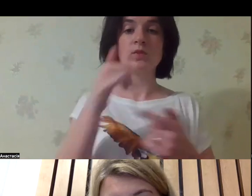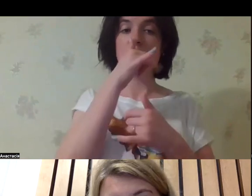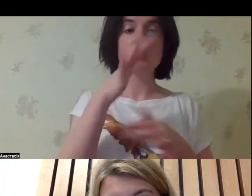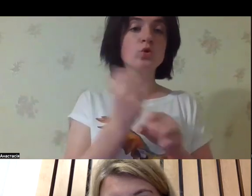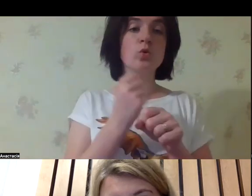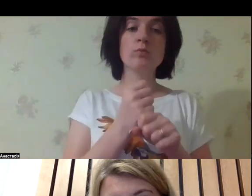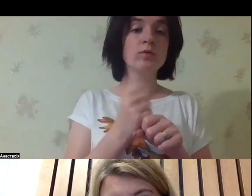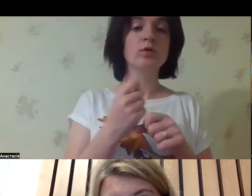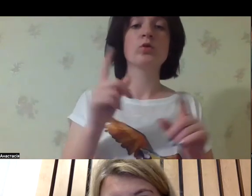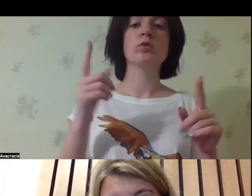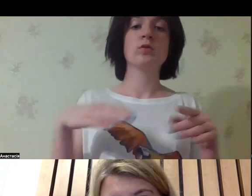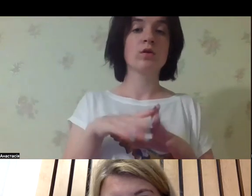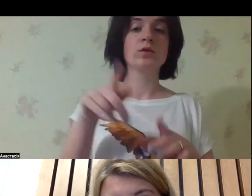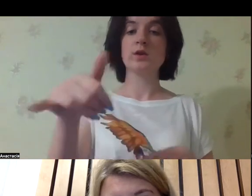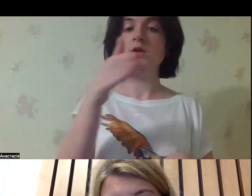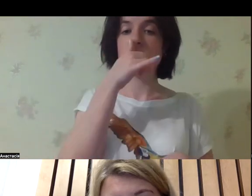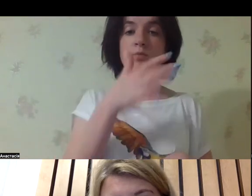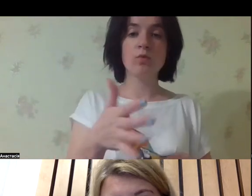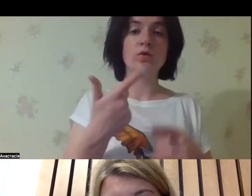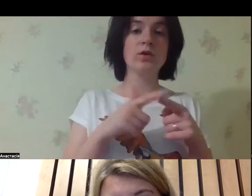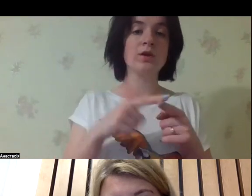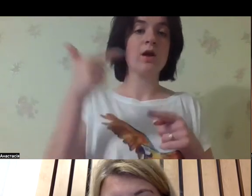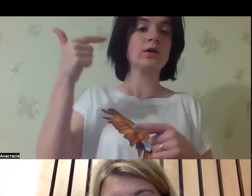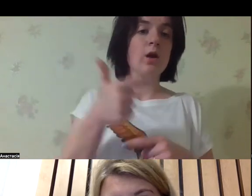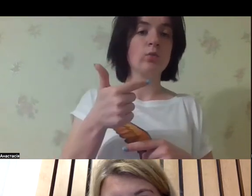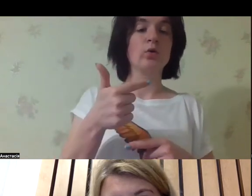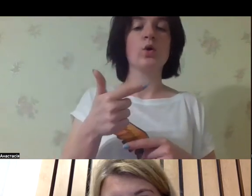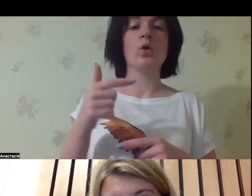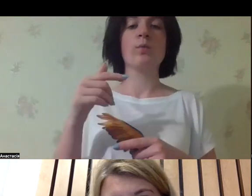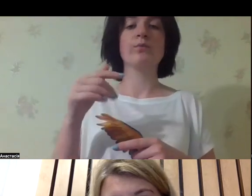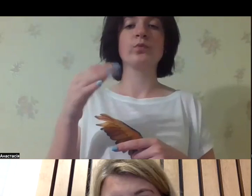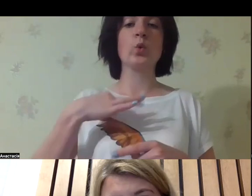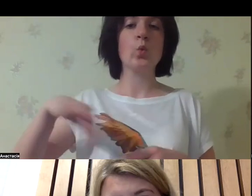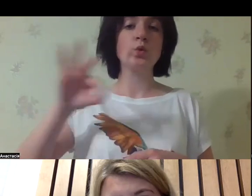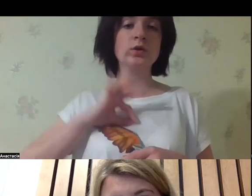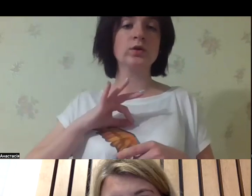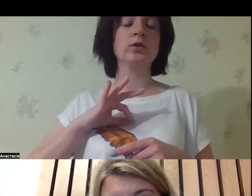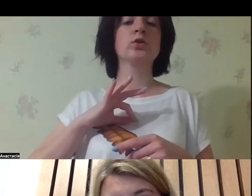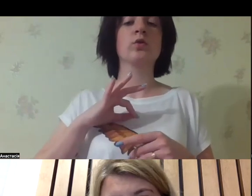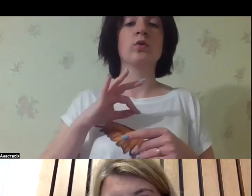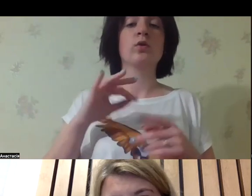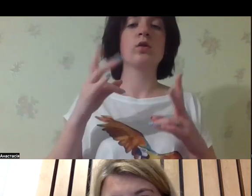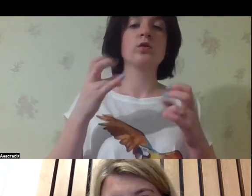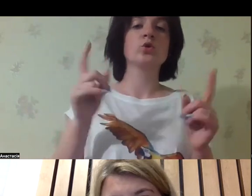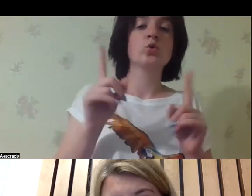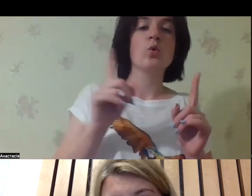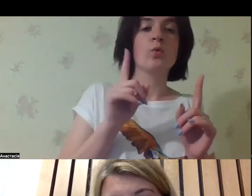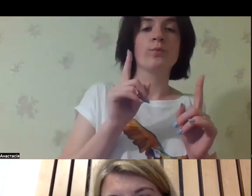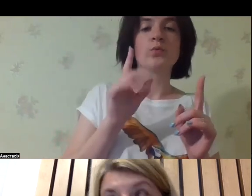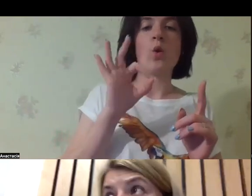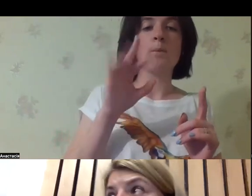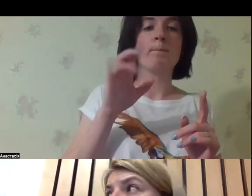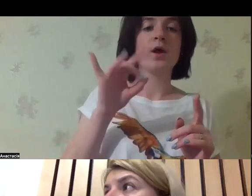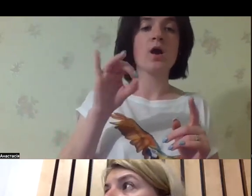and they tell you, you can't do this. And you cannot and you're not able to